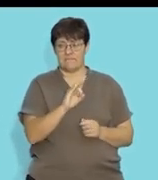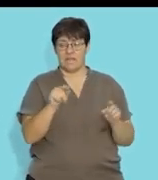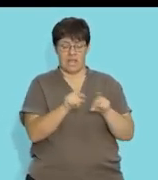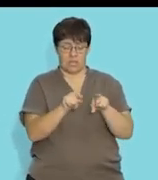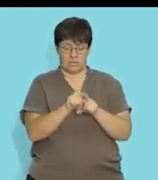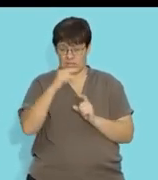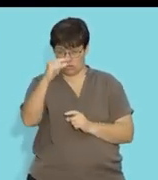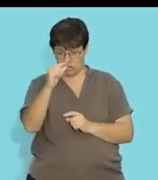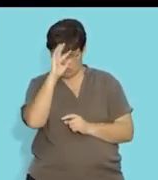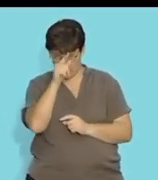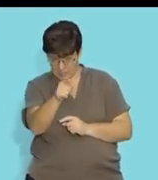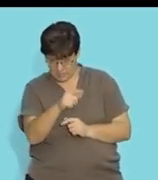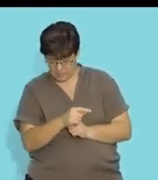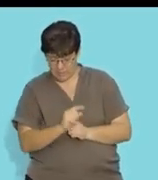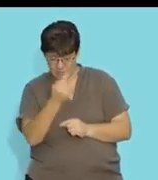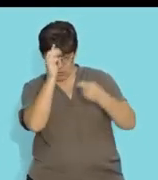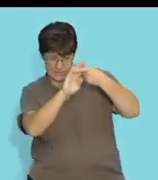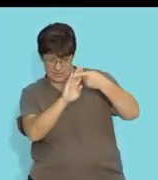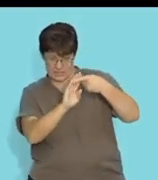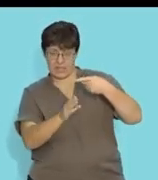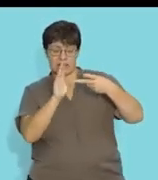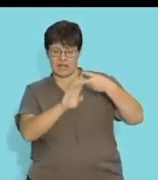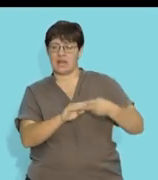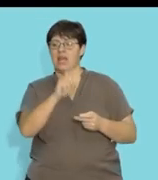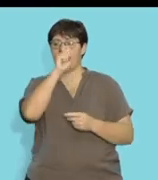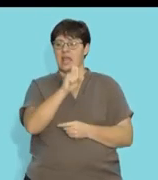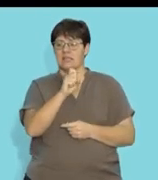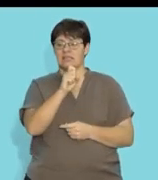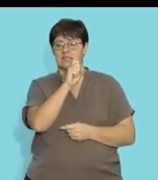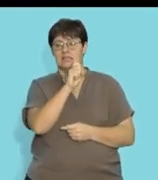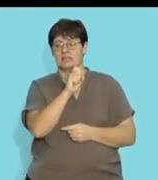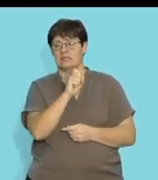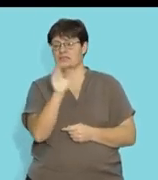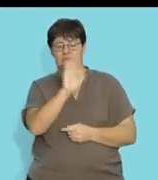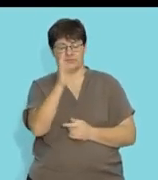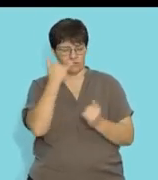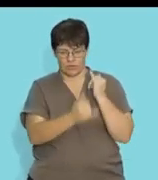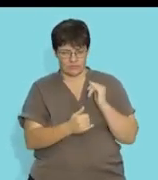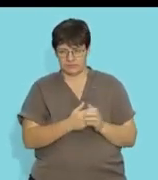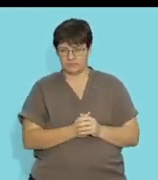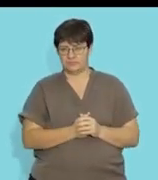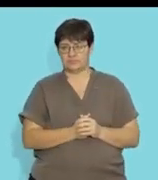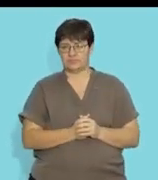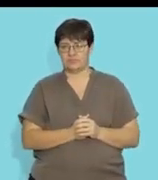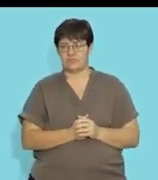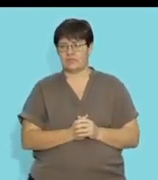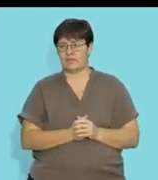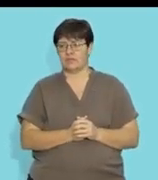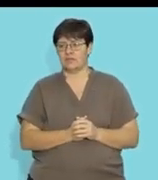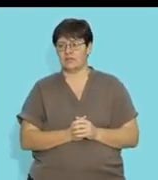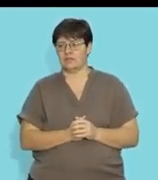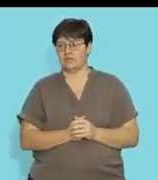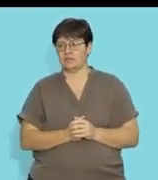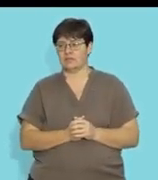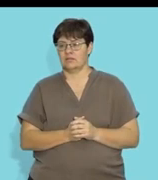F is equal to G. Remember that. And that will be X squared. X, I mean. So it will be